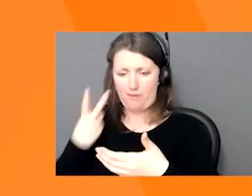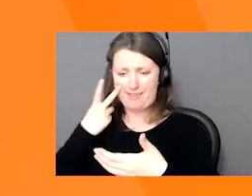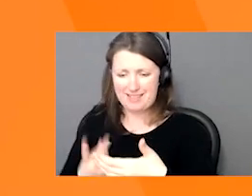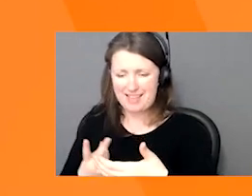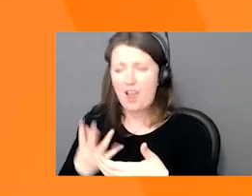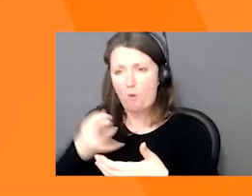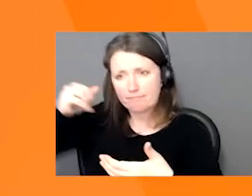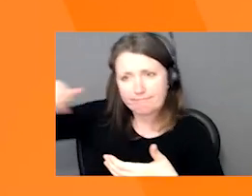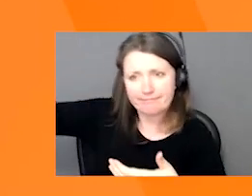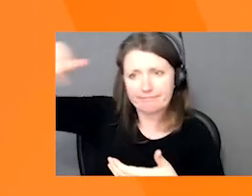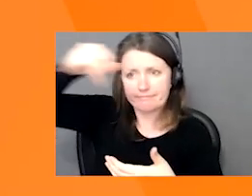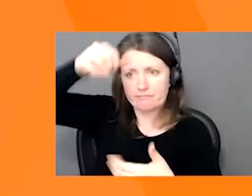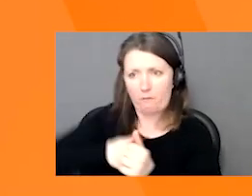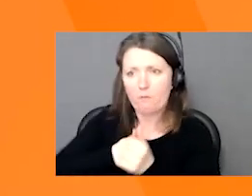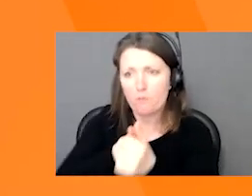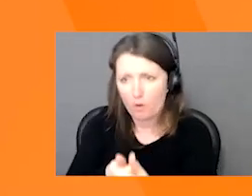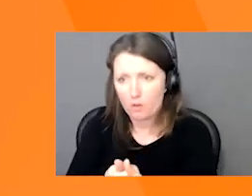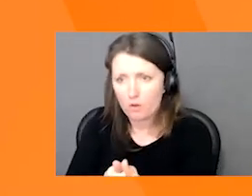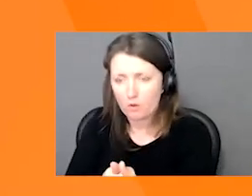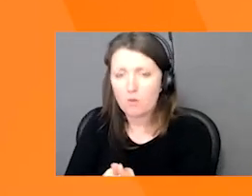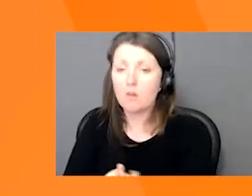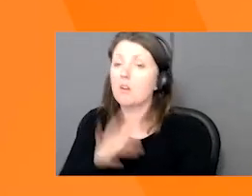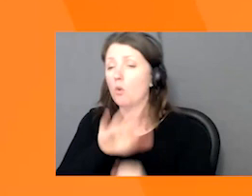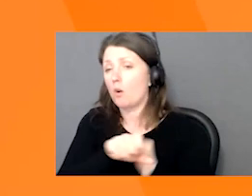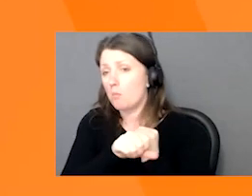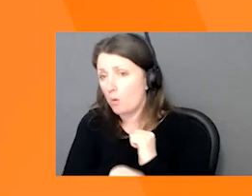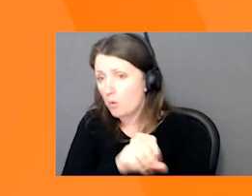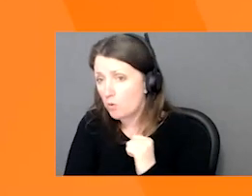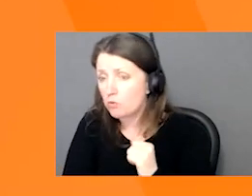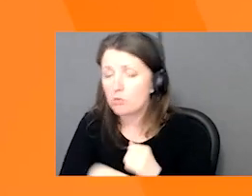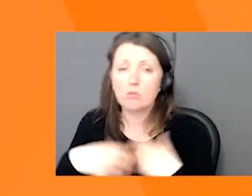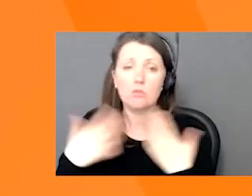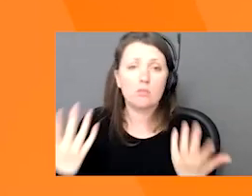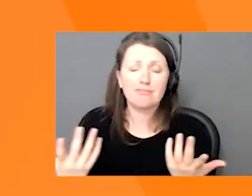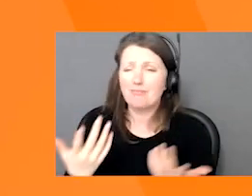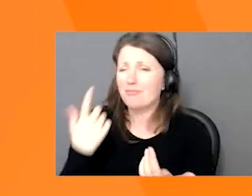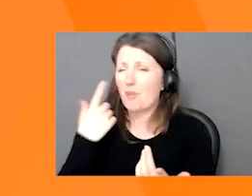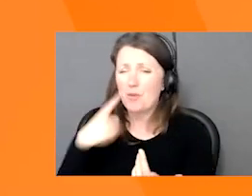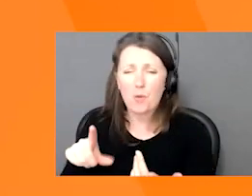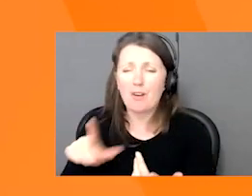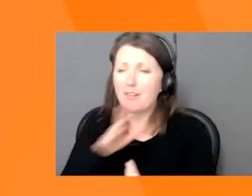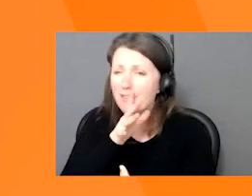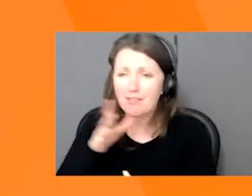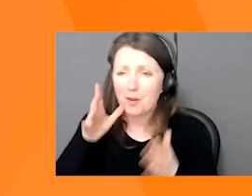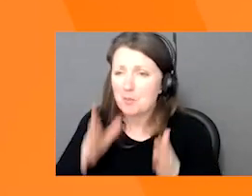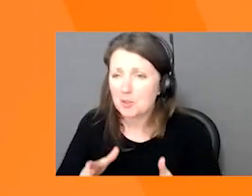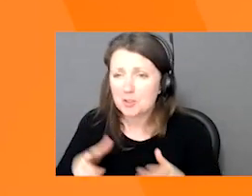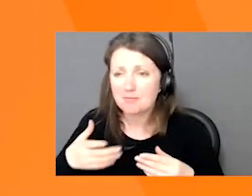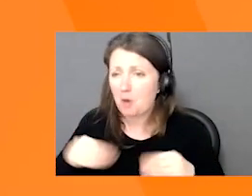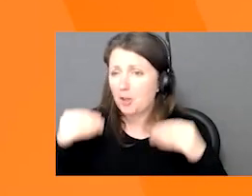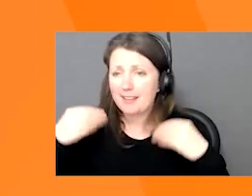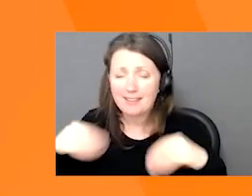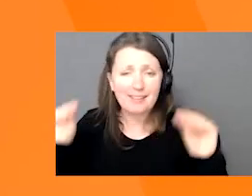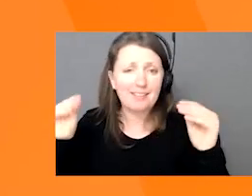help create advertising and other promotional materials for both physical channels such as farmers markets or in-store or